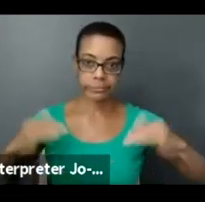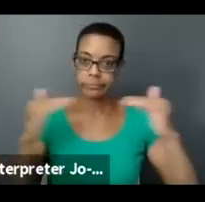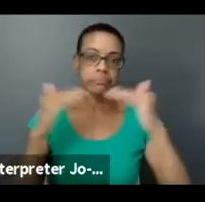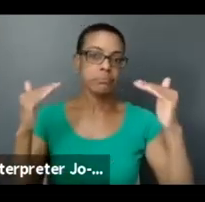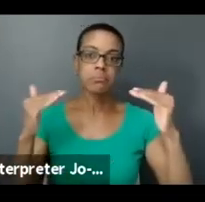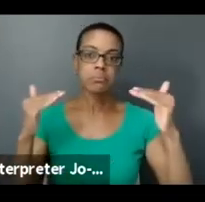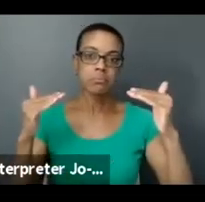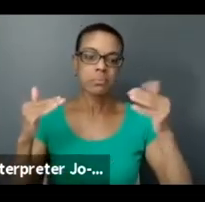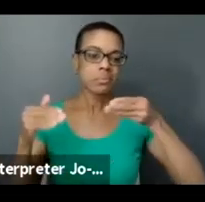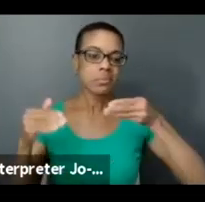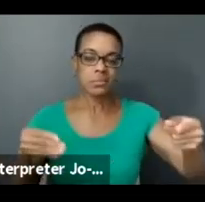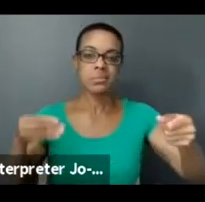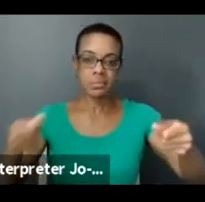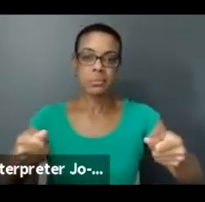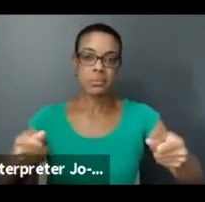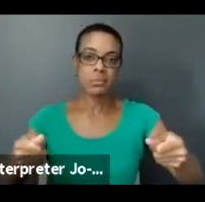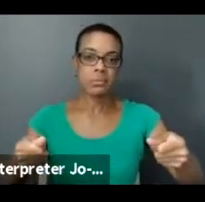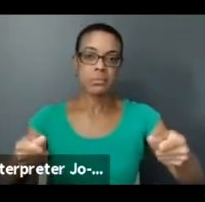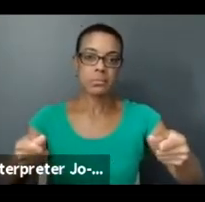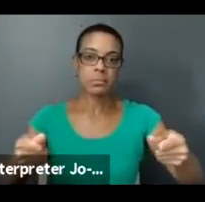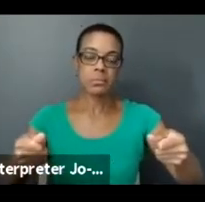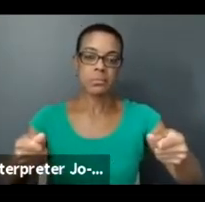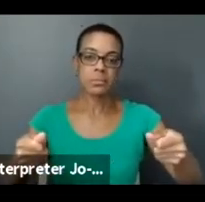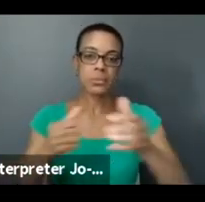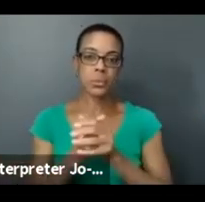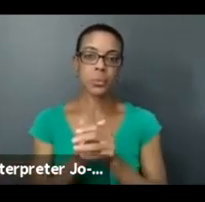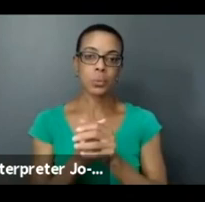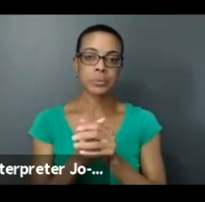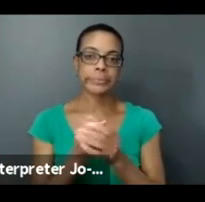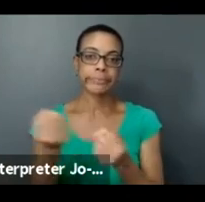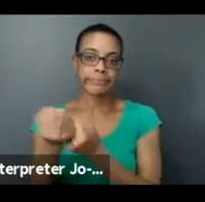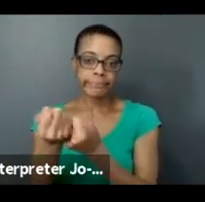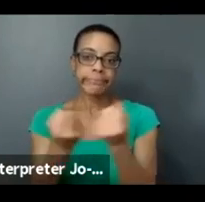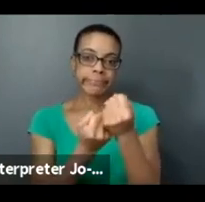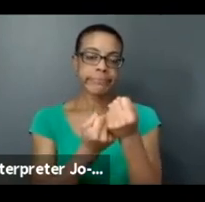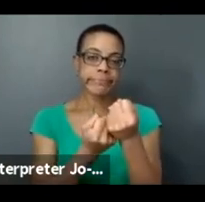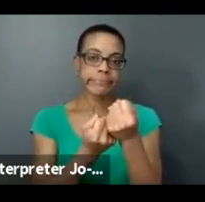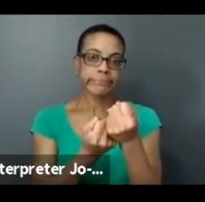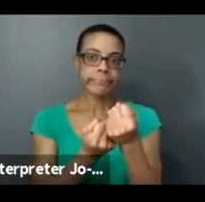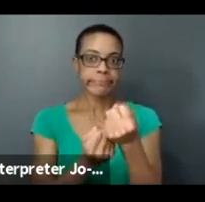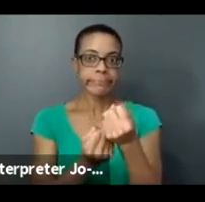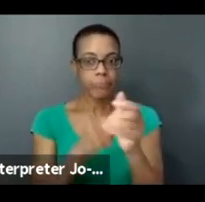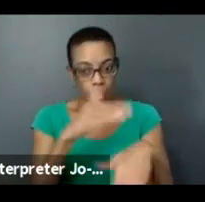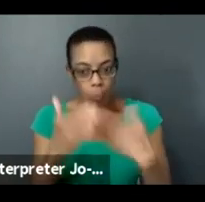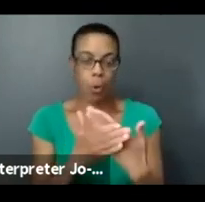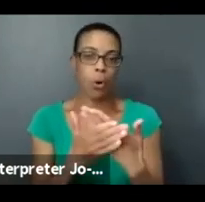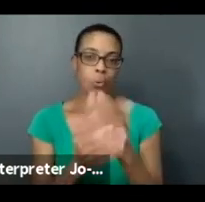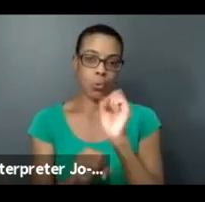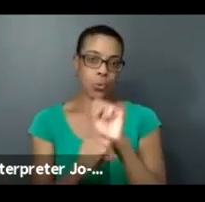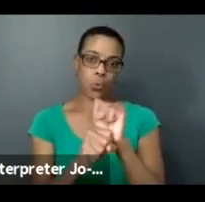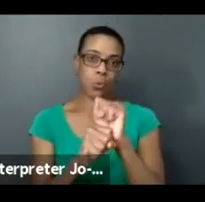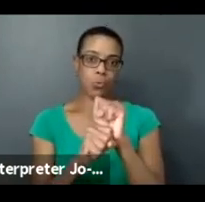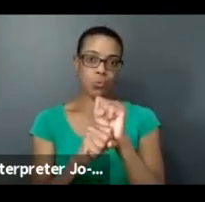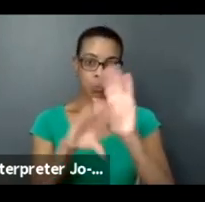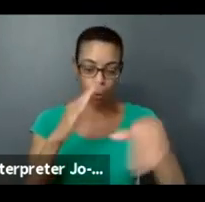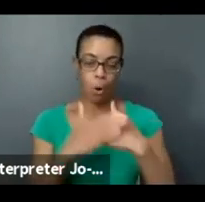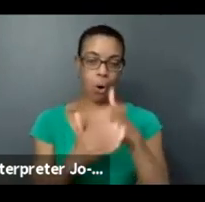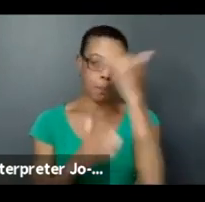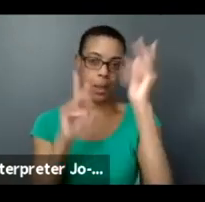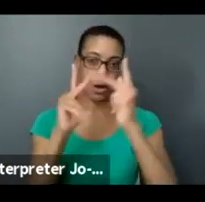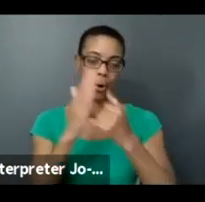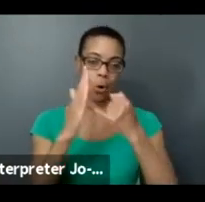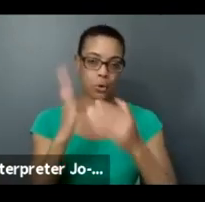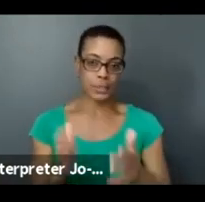to, that we are supporting and amplifying the work of Black artists here in Toronto. Will